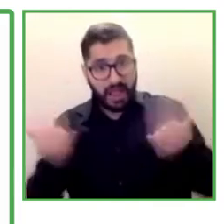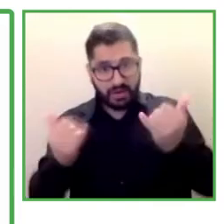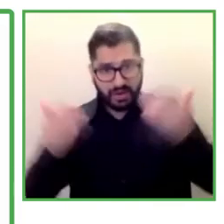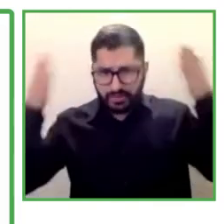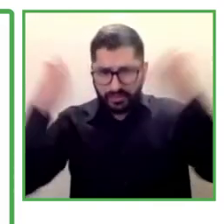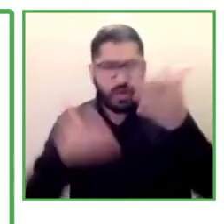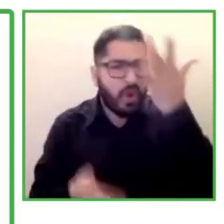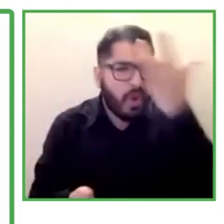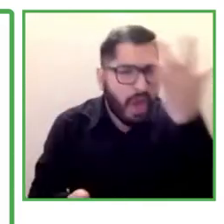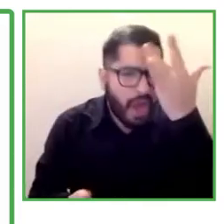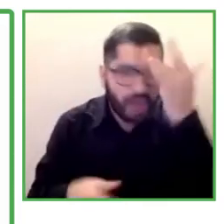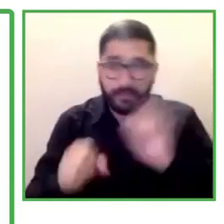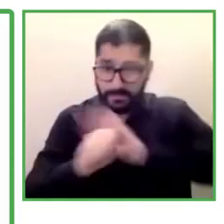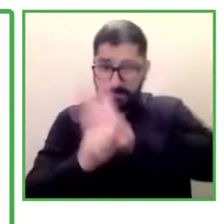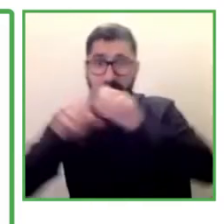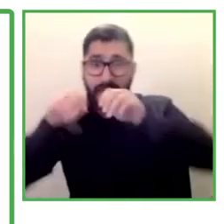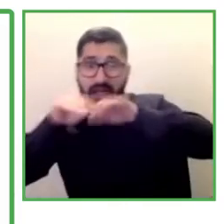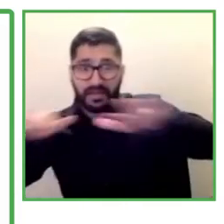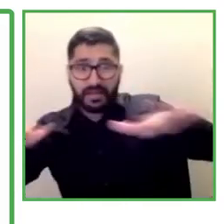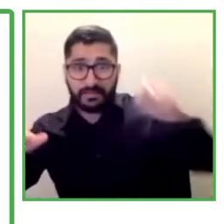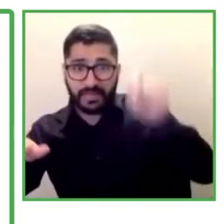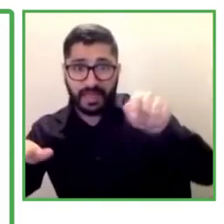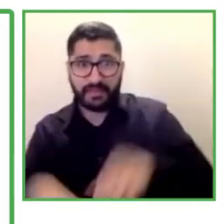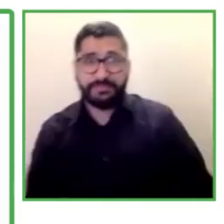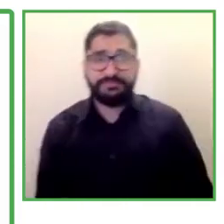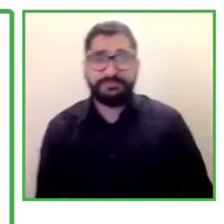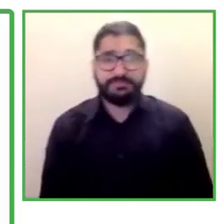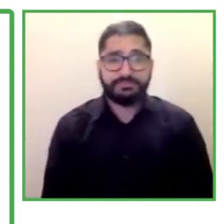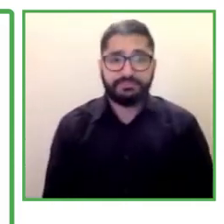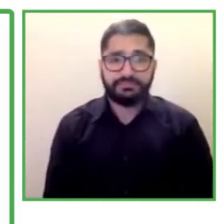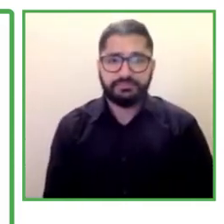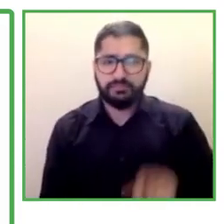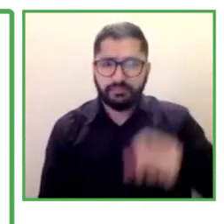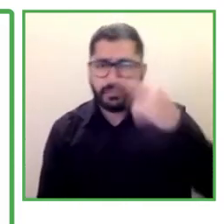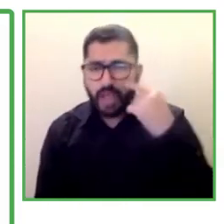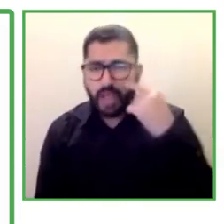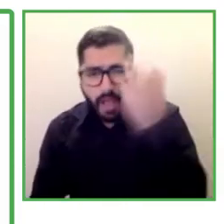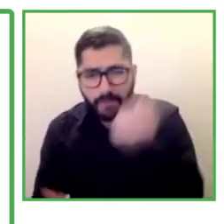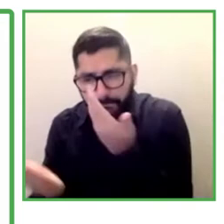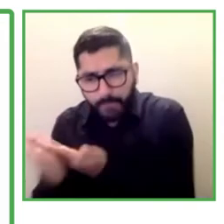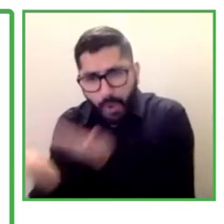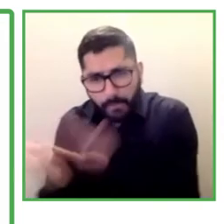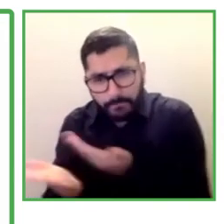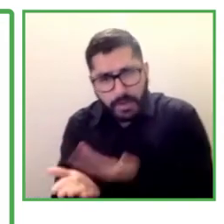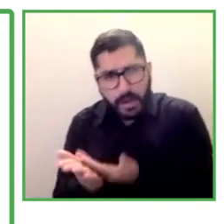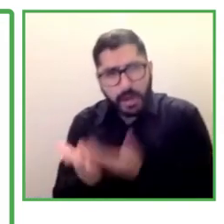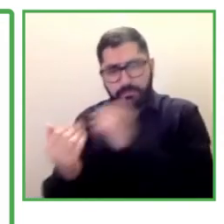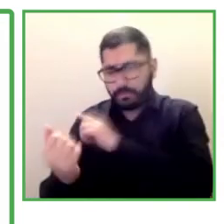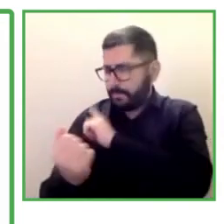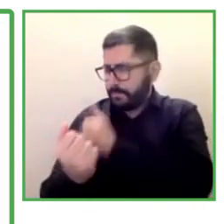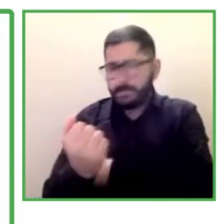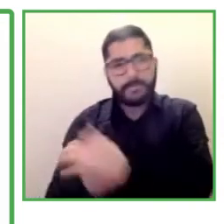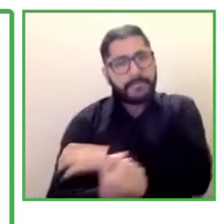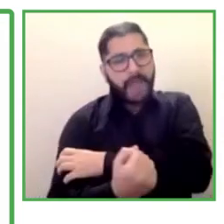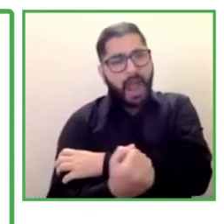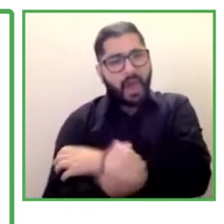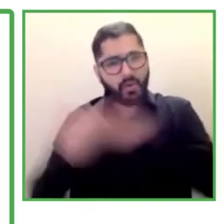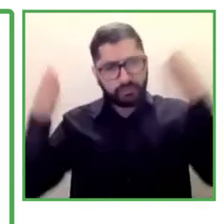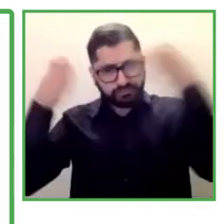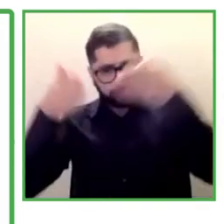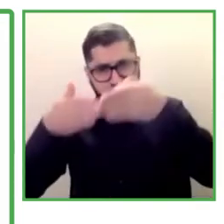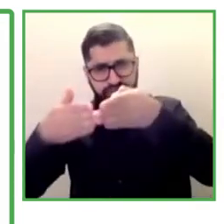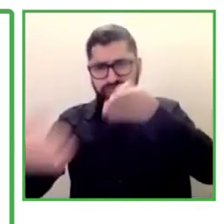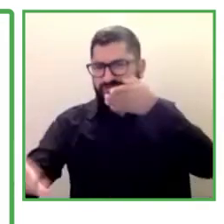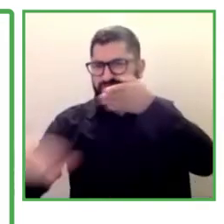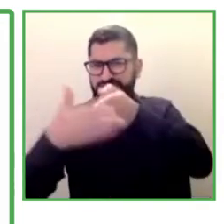pandemic, as I was saying, has made it really evident that there are important gaps in Latin America and